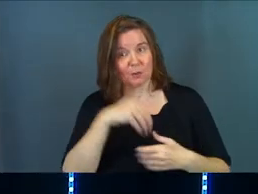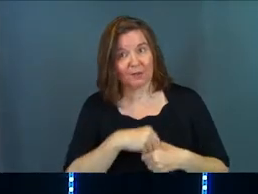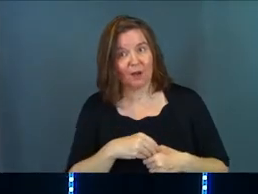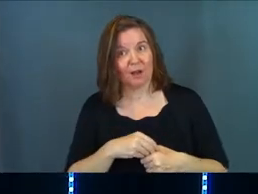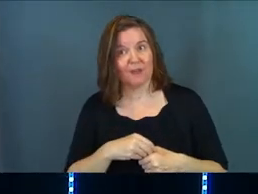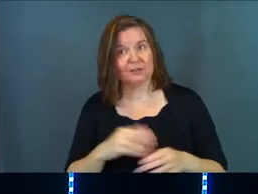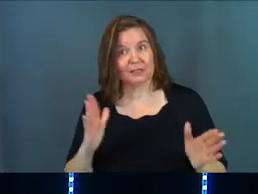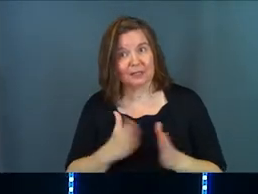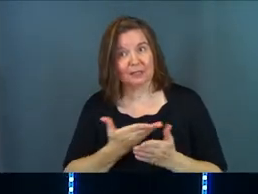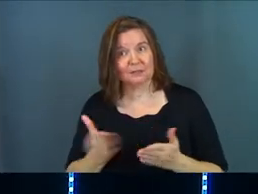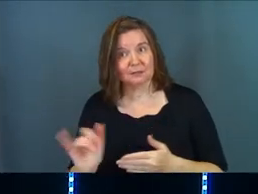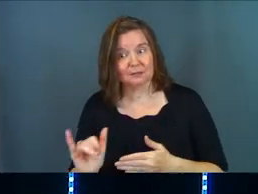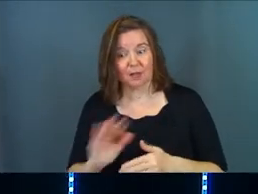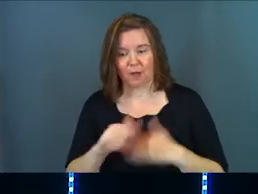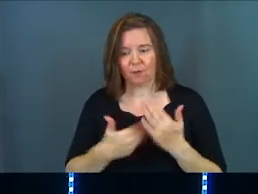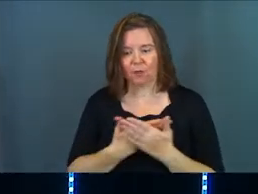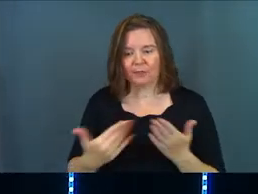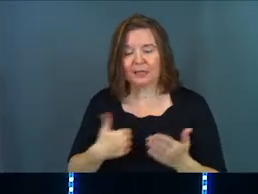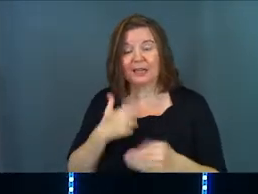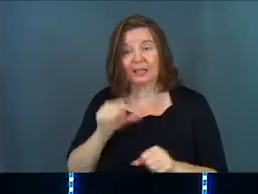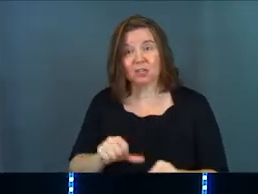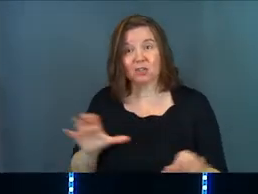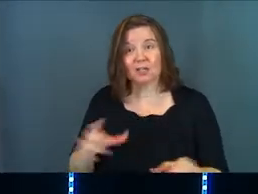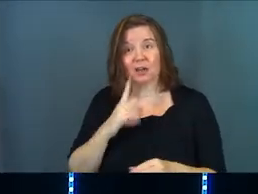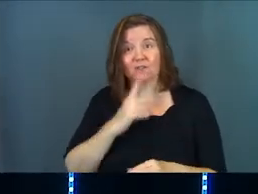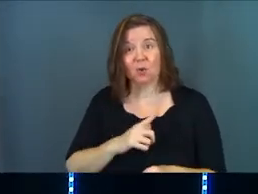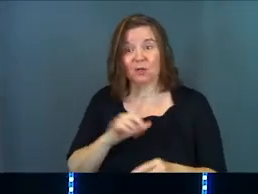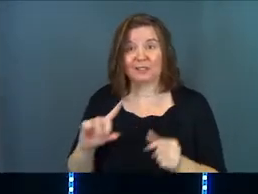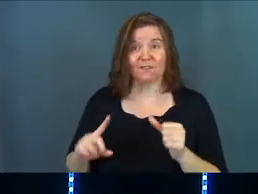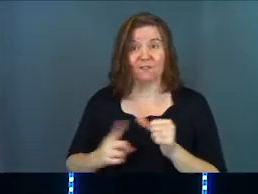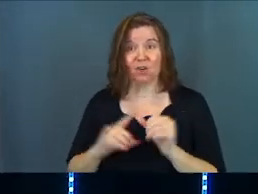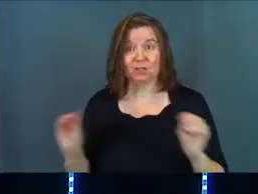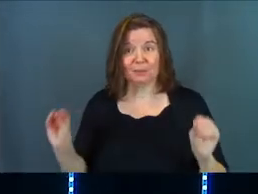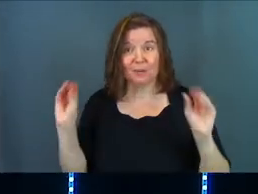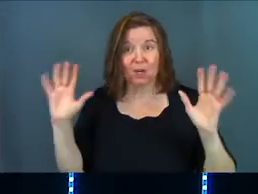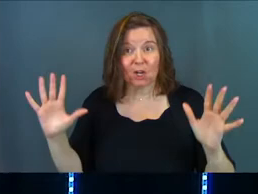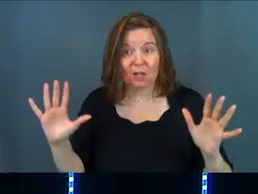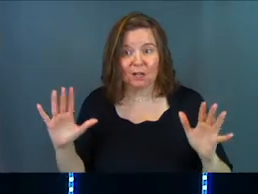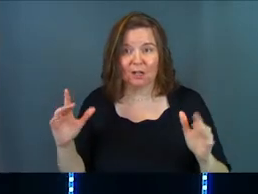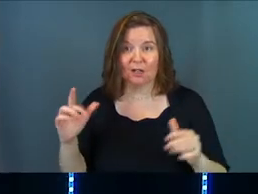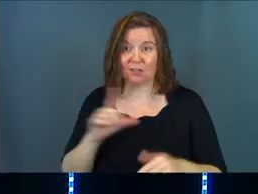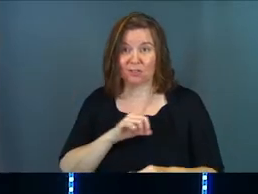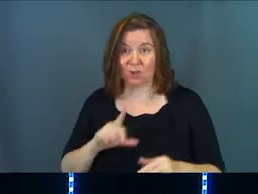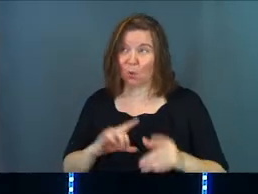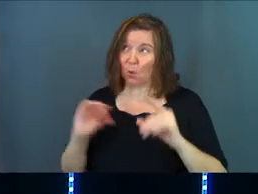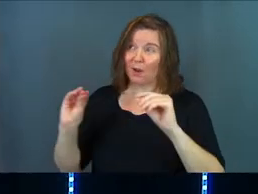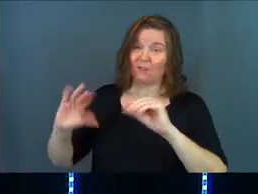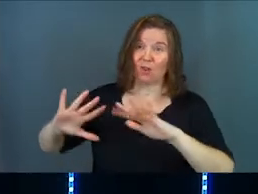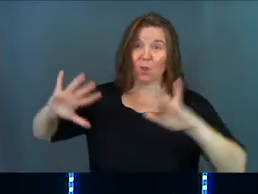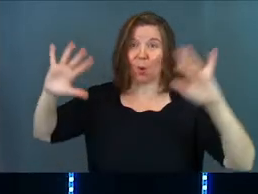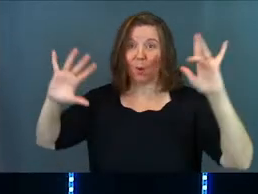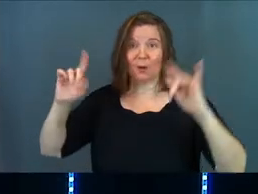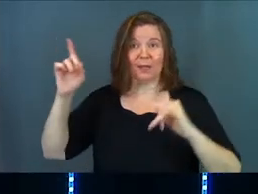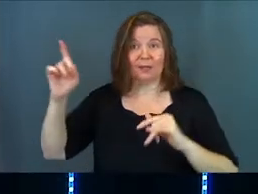get involved of all the things that he could have done for his very first miracle, the Lord of glory.